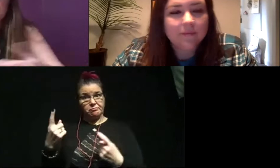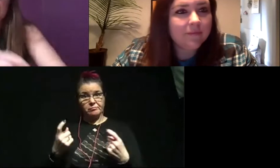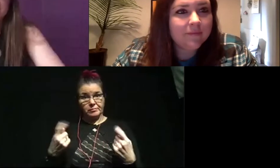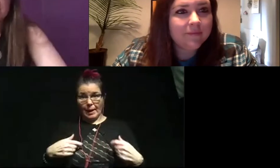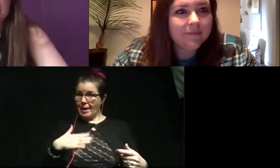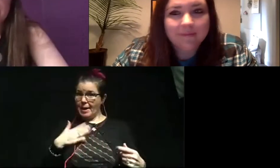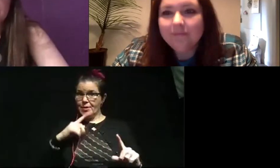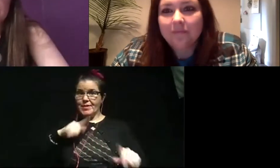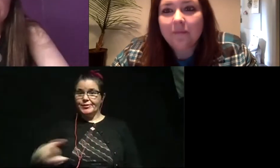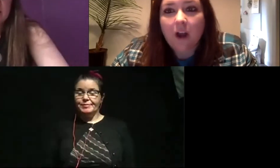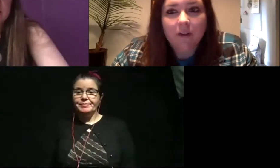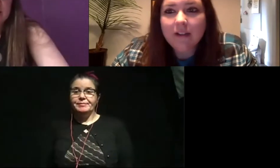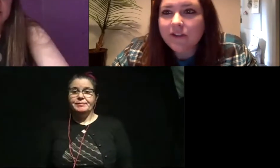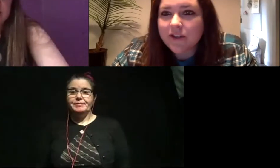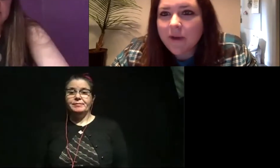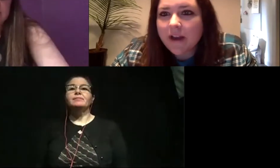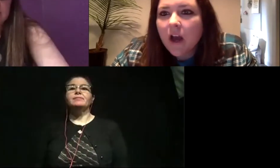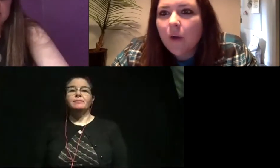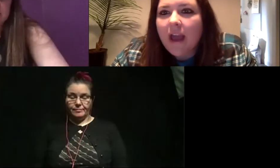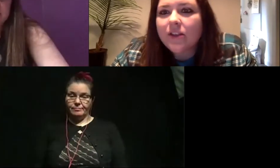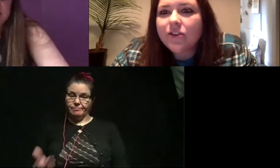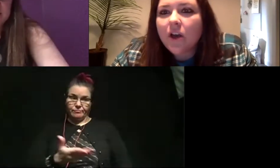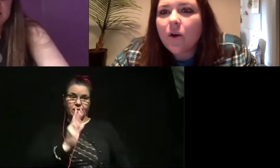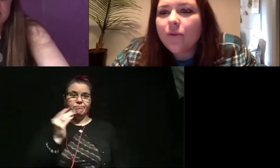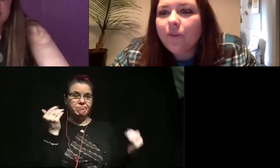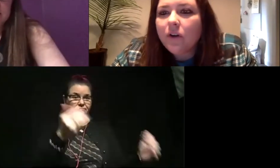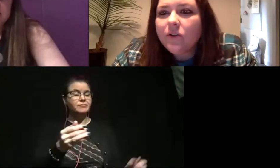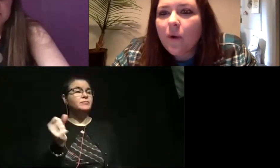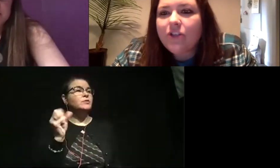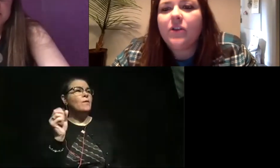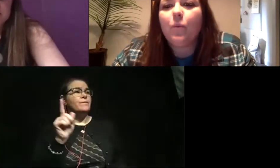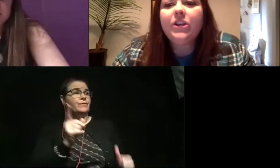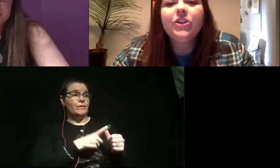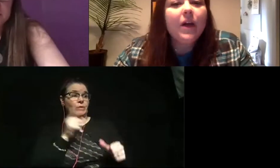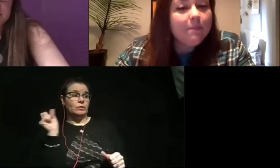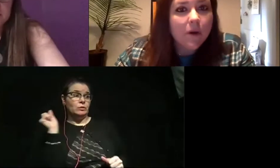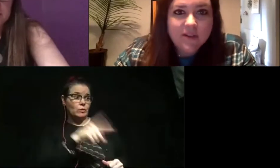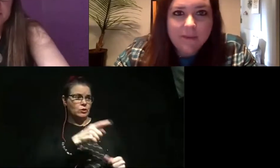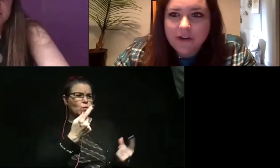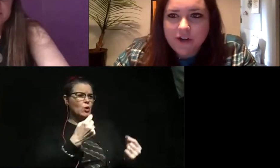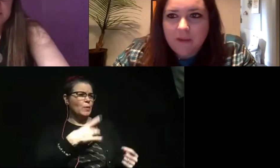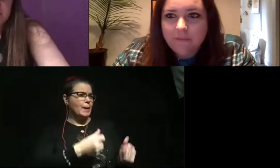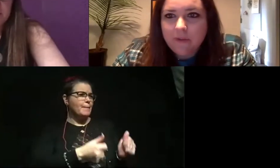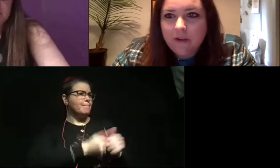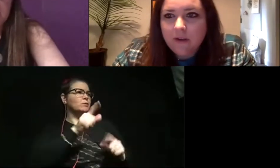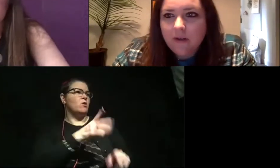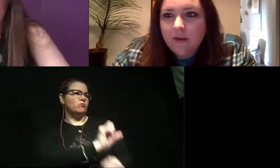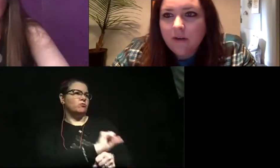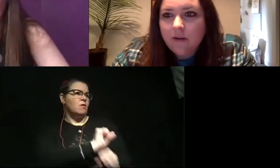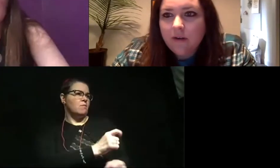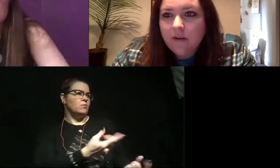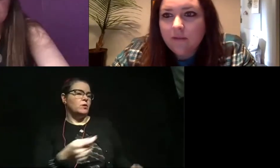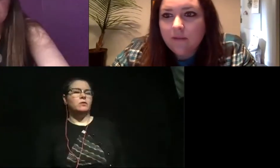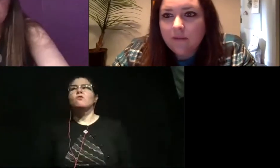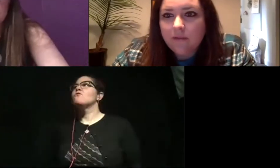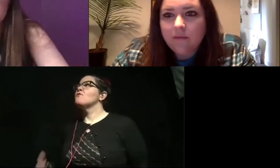happy to answer them. All right. Let's do it. Okay. So the first question, what do you like most about your job? Oh my gosh.